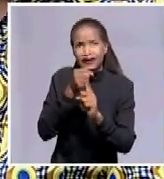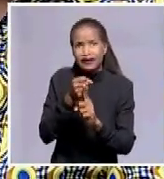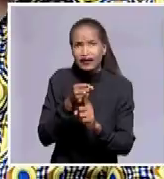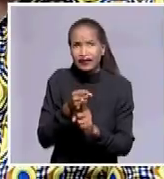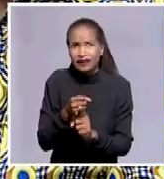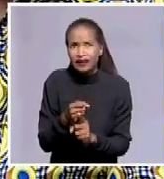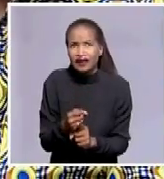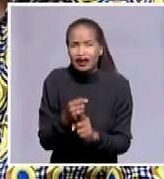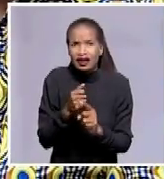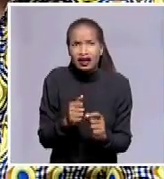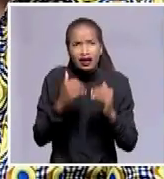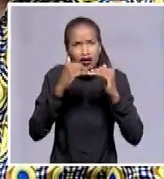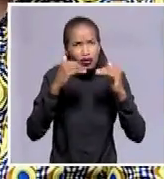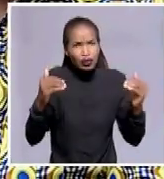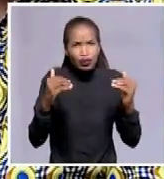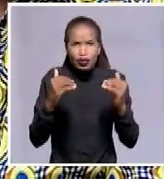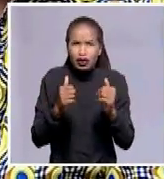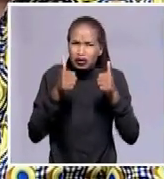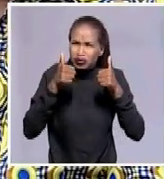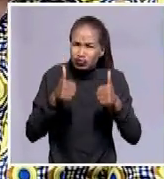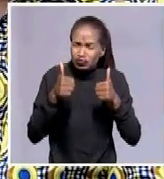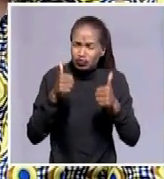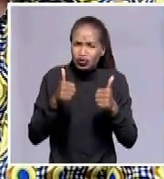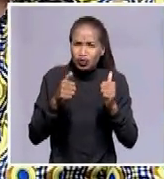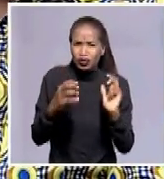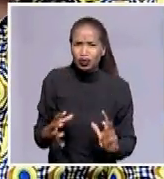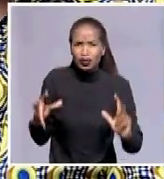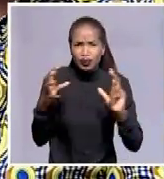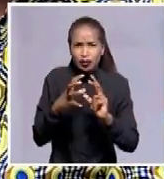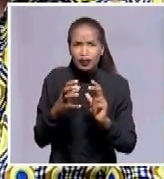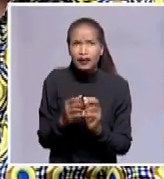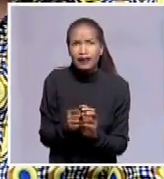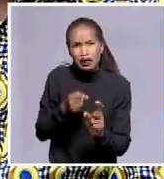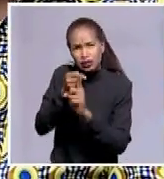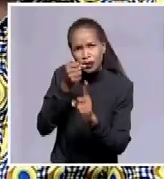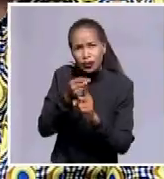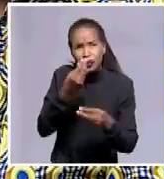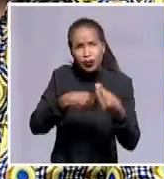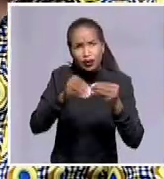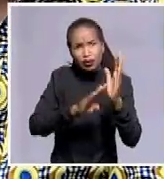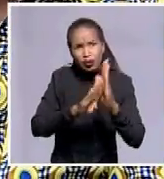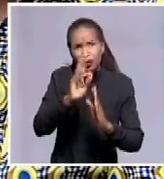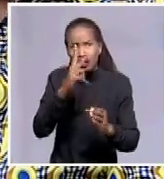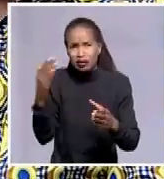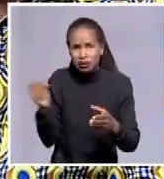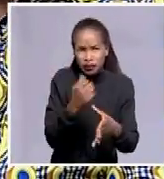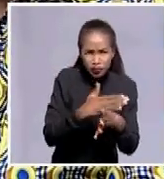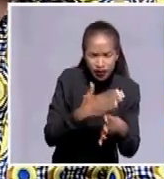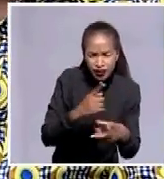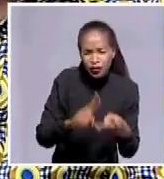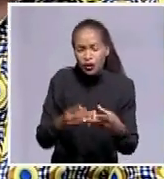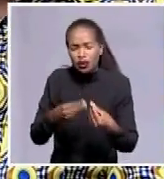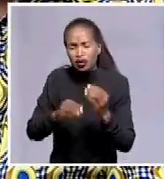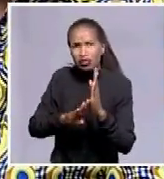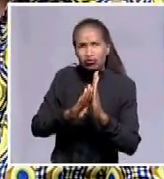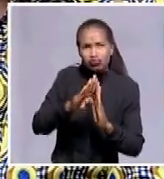cleaner and fairer society. They need to do more on their socio-economic trajectory to bring back jobs, to bring back the economy